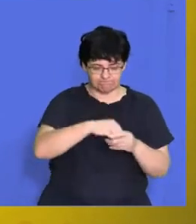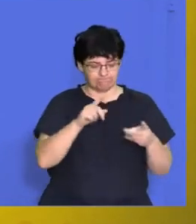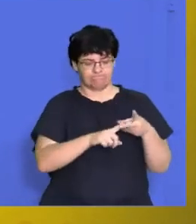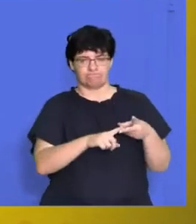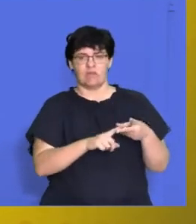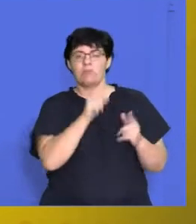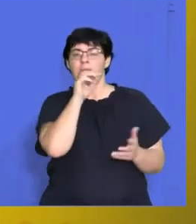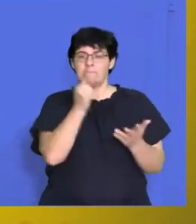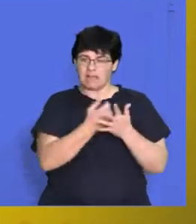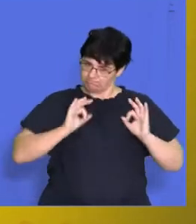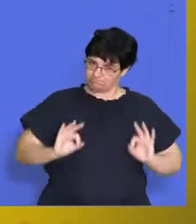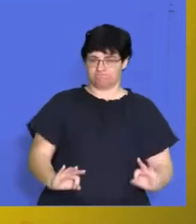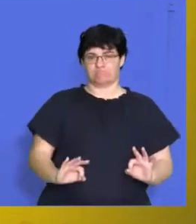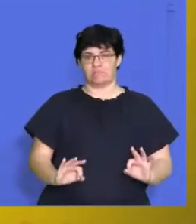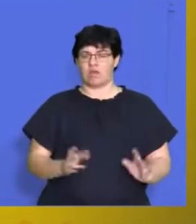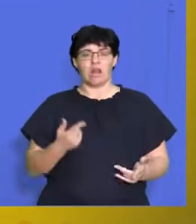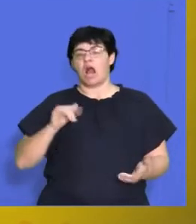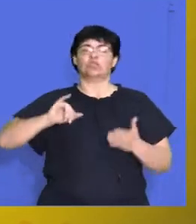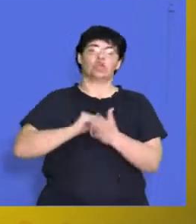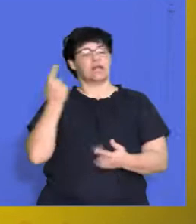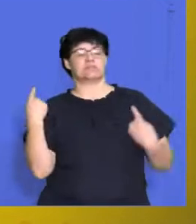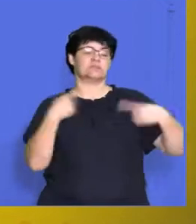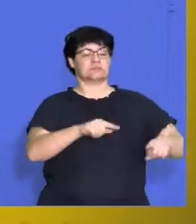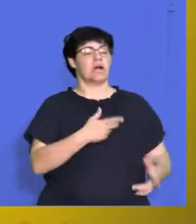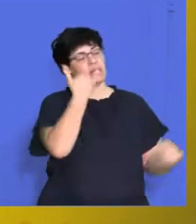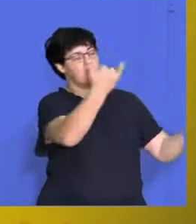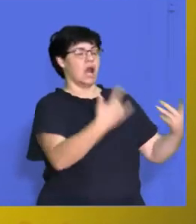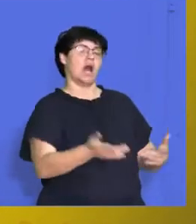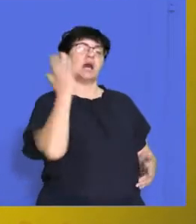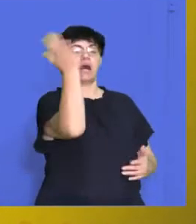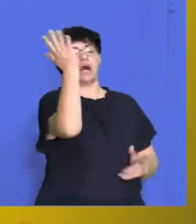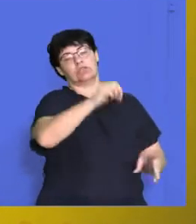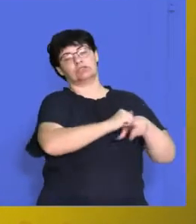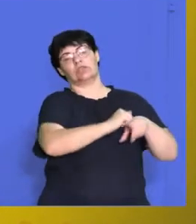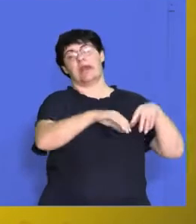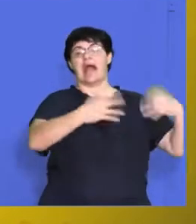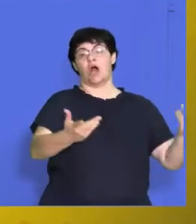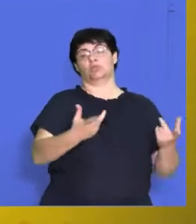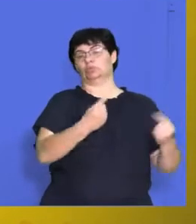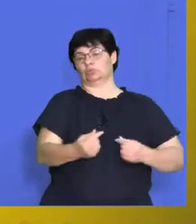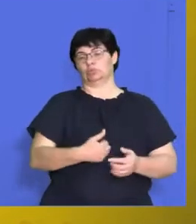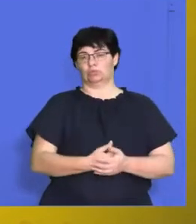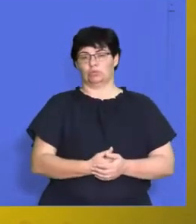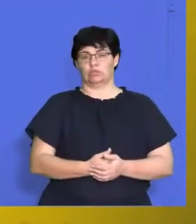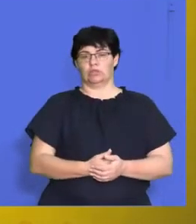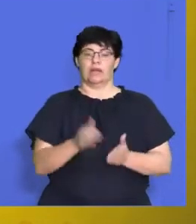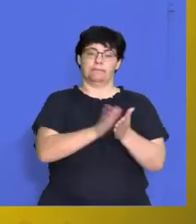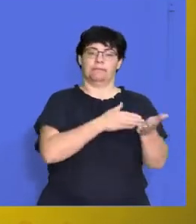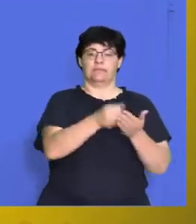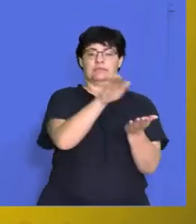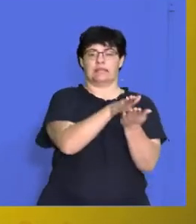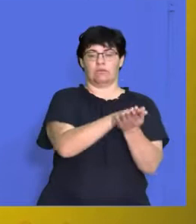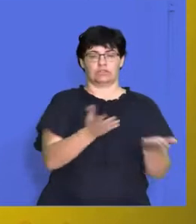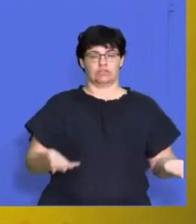So it has to be formalized. So you can't just come in and be like, okay, guys, today we're going to teach you how to make a peanut butter sandwich